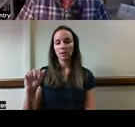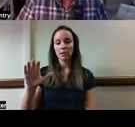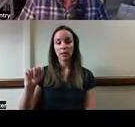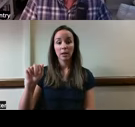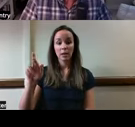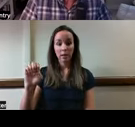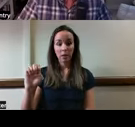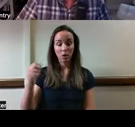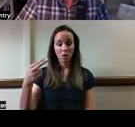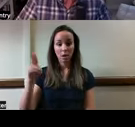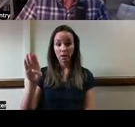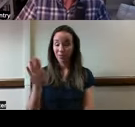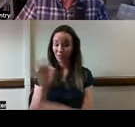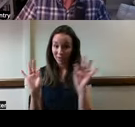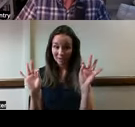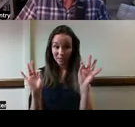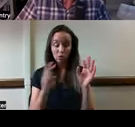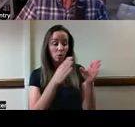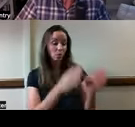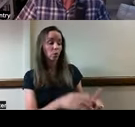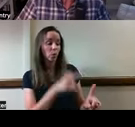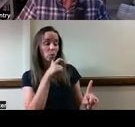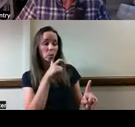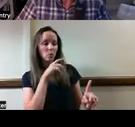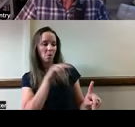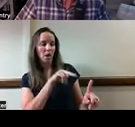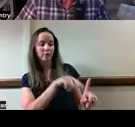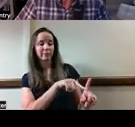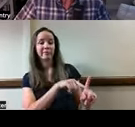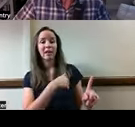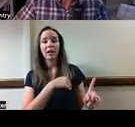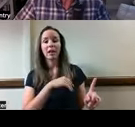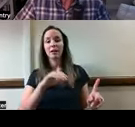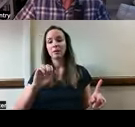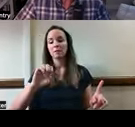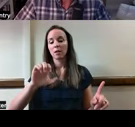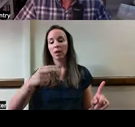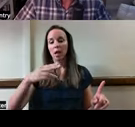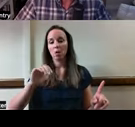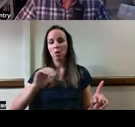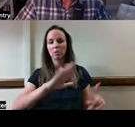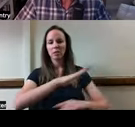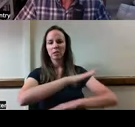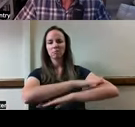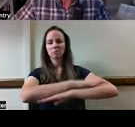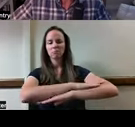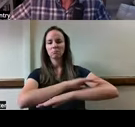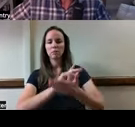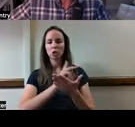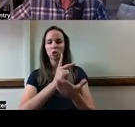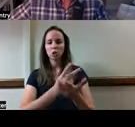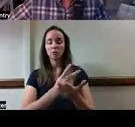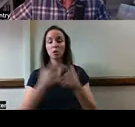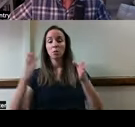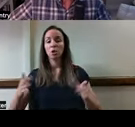So in this case, the person who's being monitored has, let's say, an Amazon Echo on their kitchen counter. And the caregiver who's off